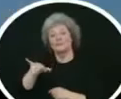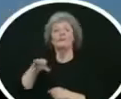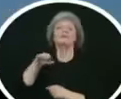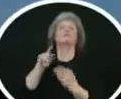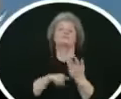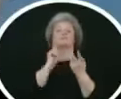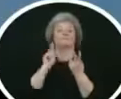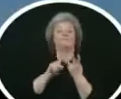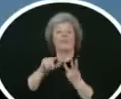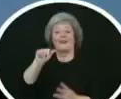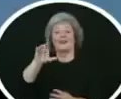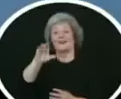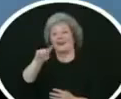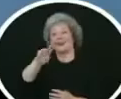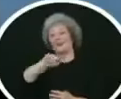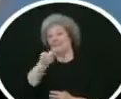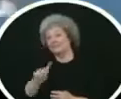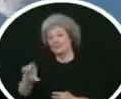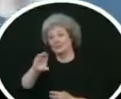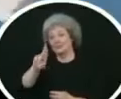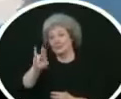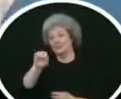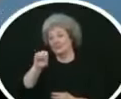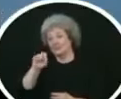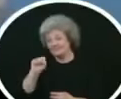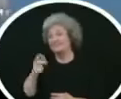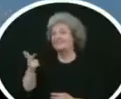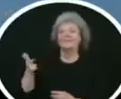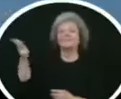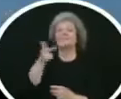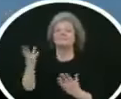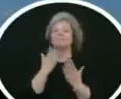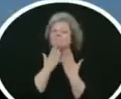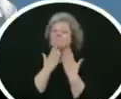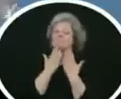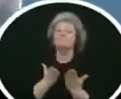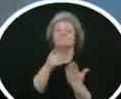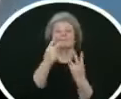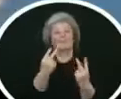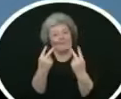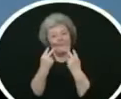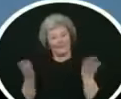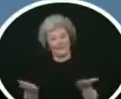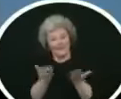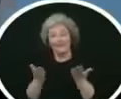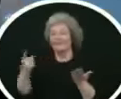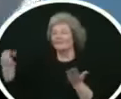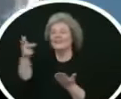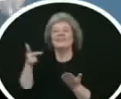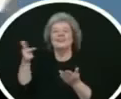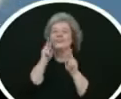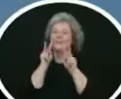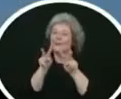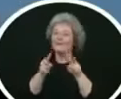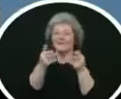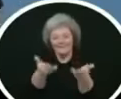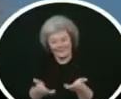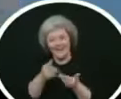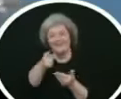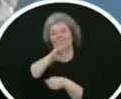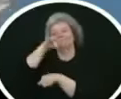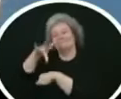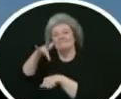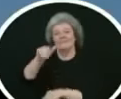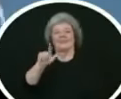park service the golden gate national parks conservancy and alcatraz cruises thanks for watching and we look